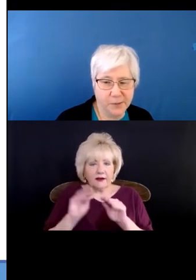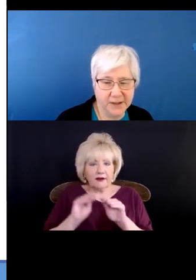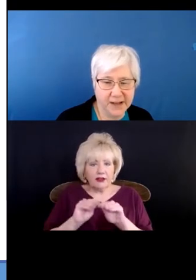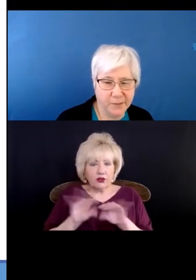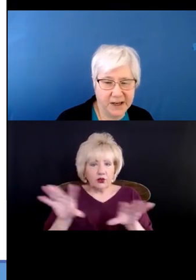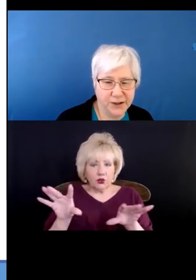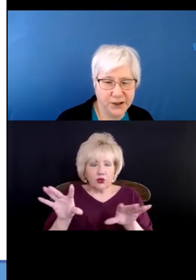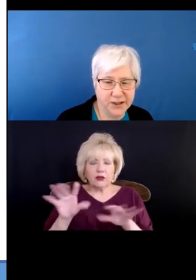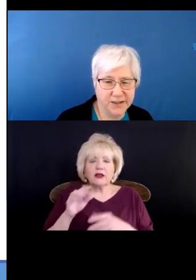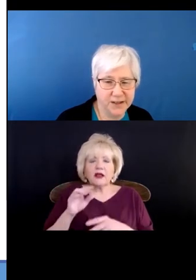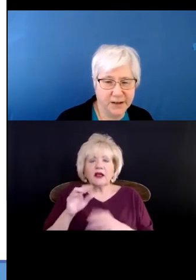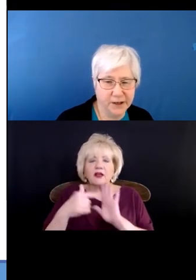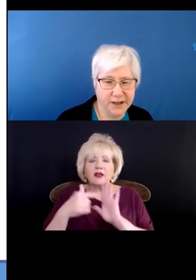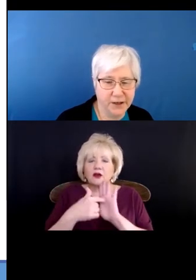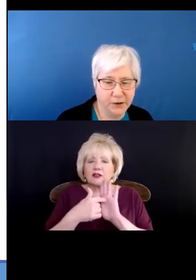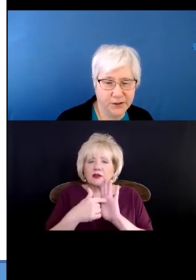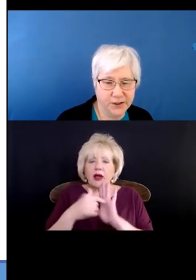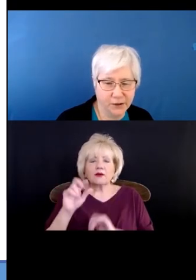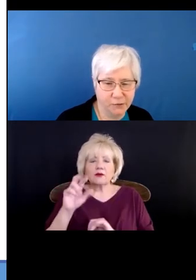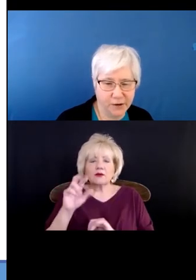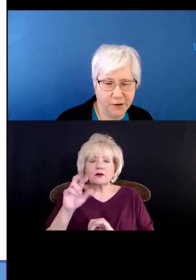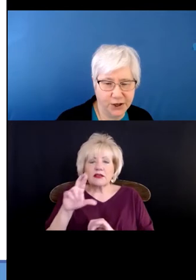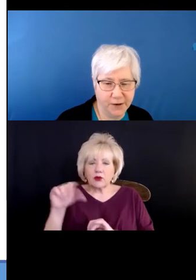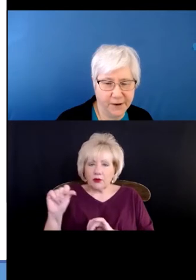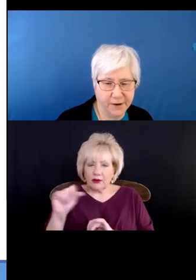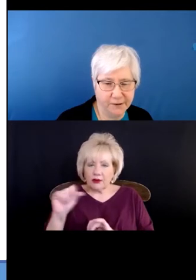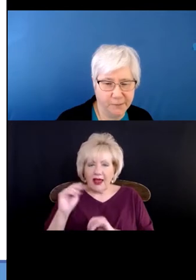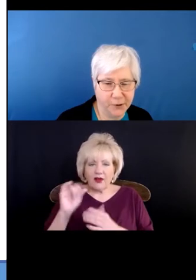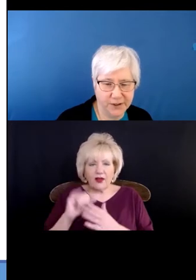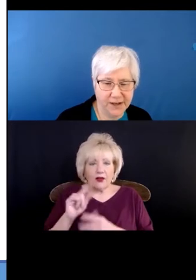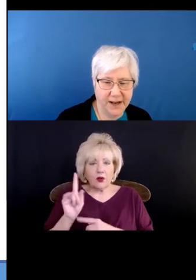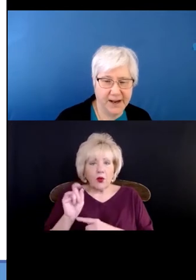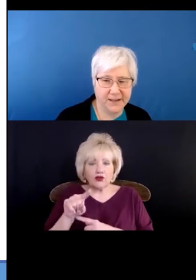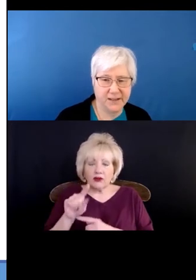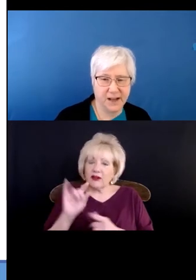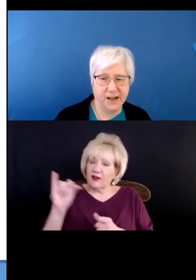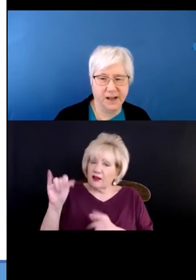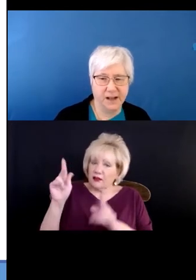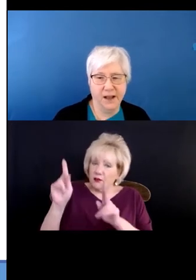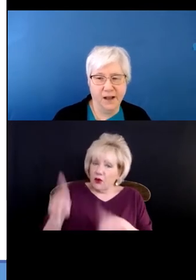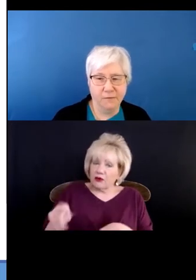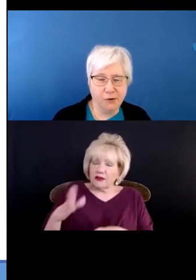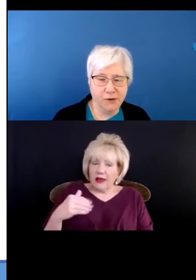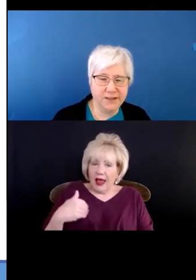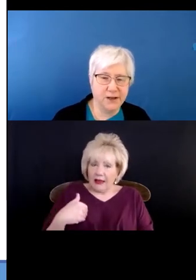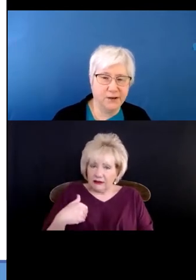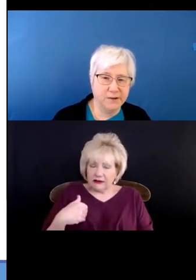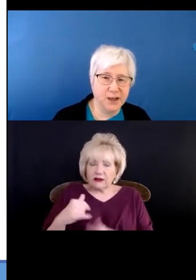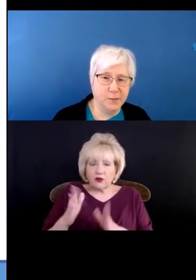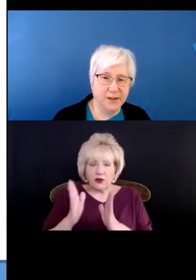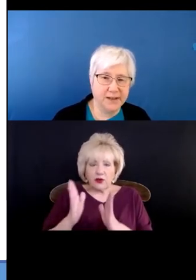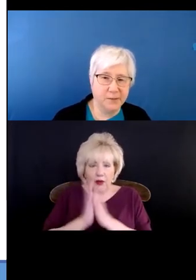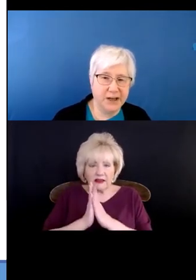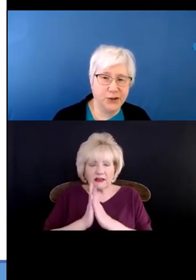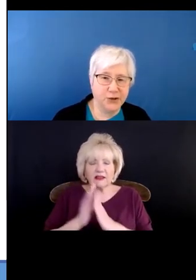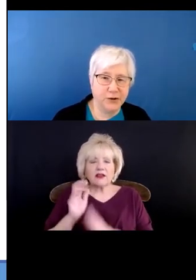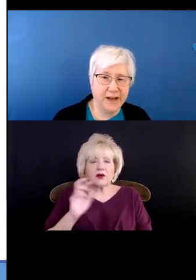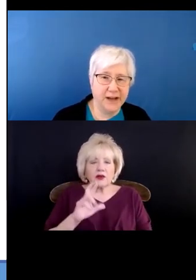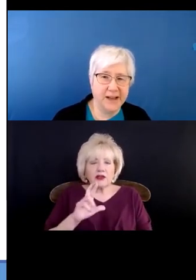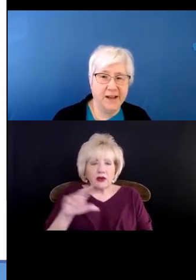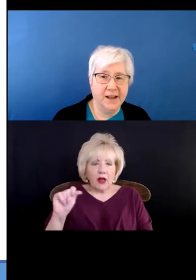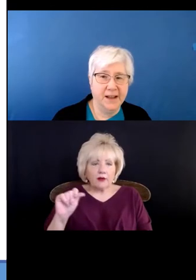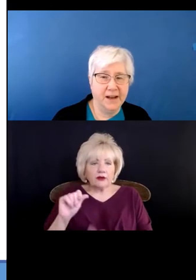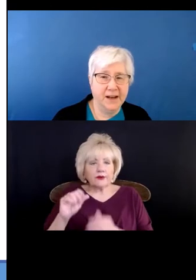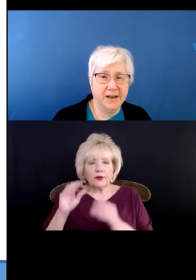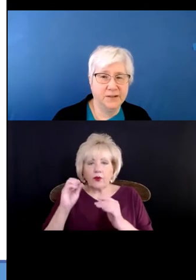reasonable accommodations and it really goes to the question of whether a person has requested a reasonable accommodation or